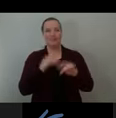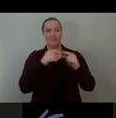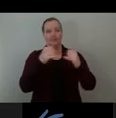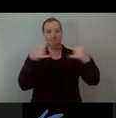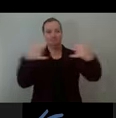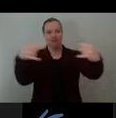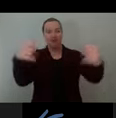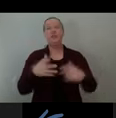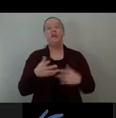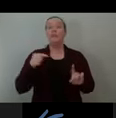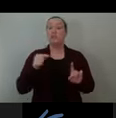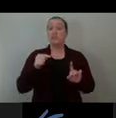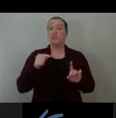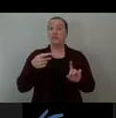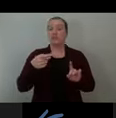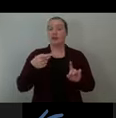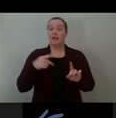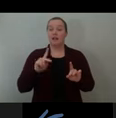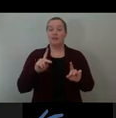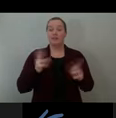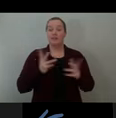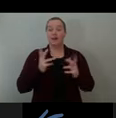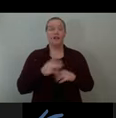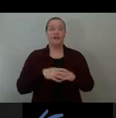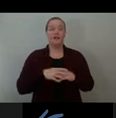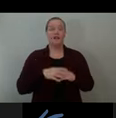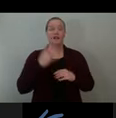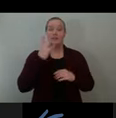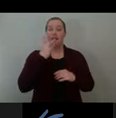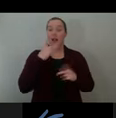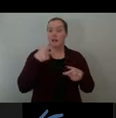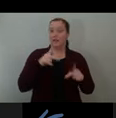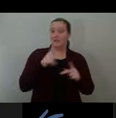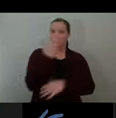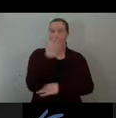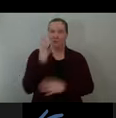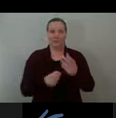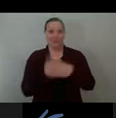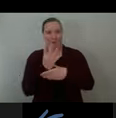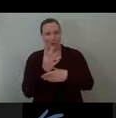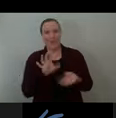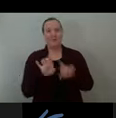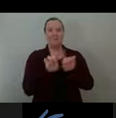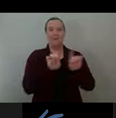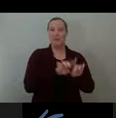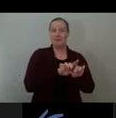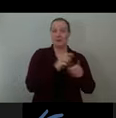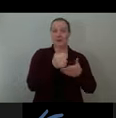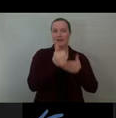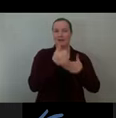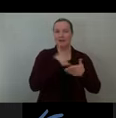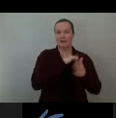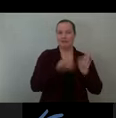This allows, obviously, the light to allow the forest to grow, but it also allows us to kind of identify a space.